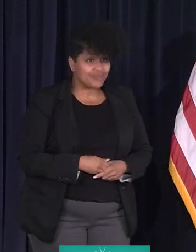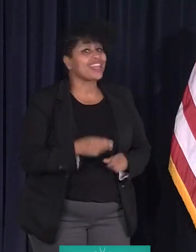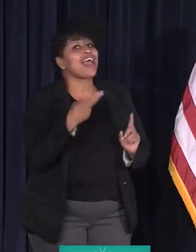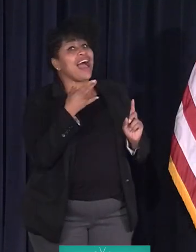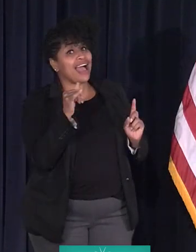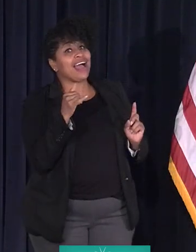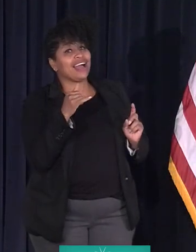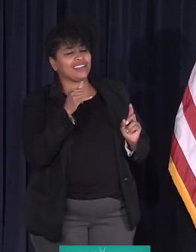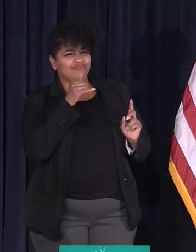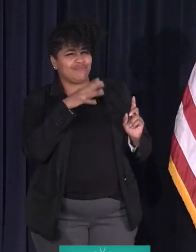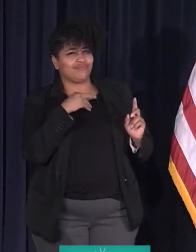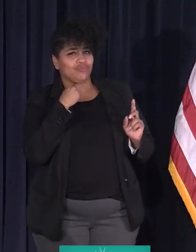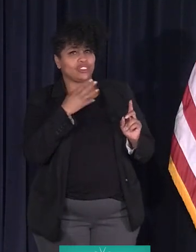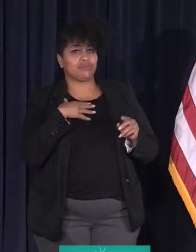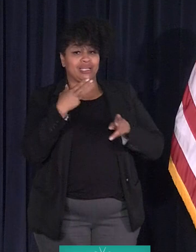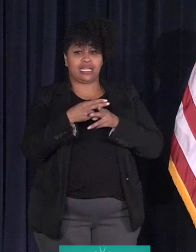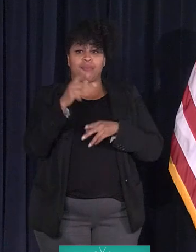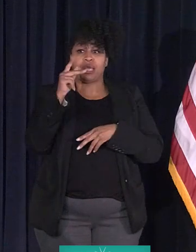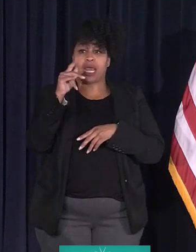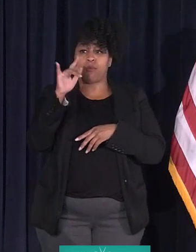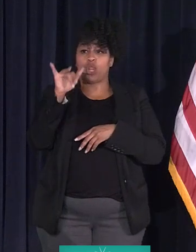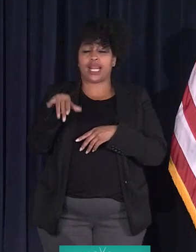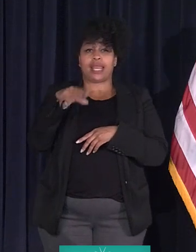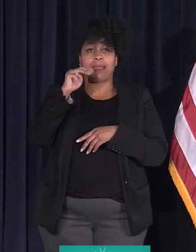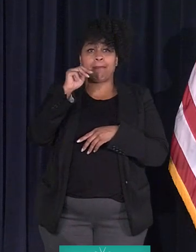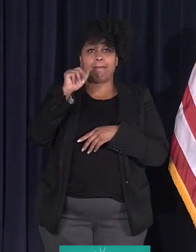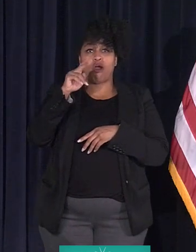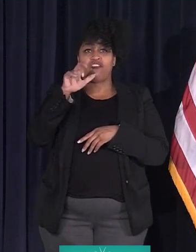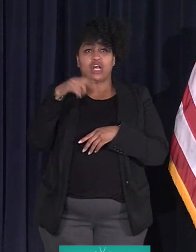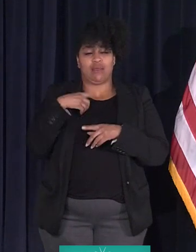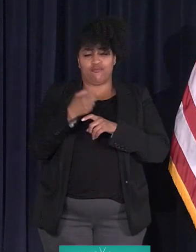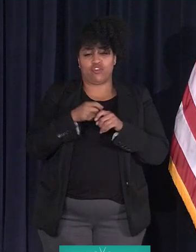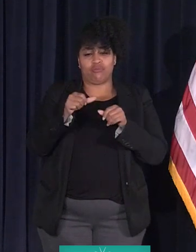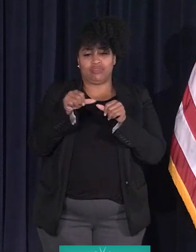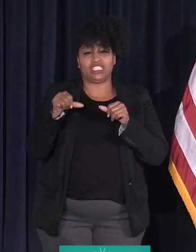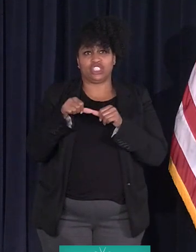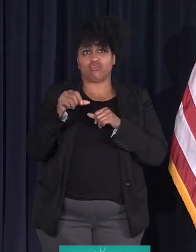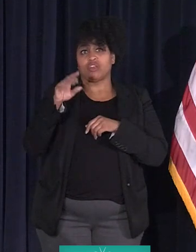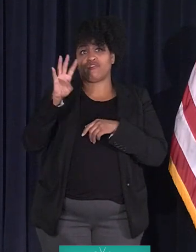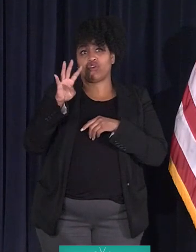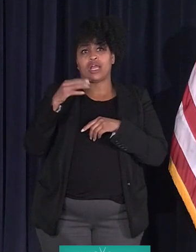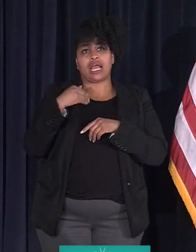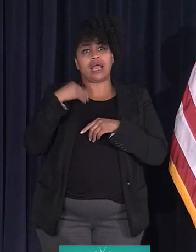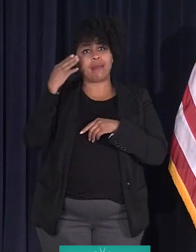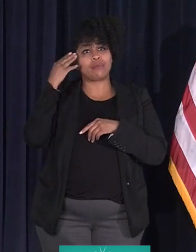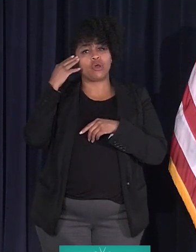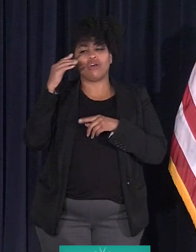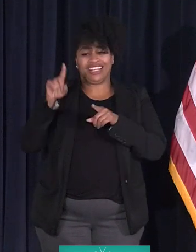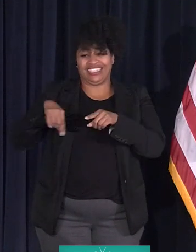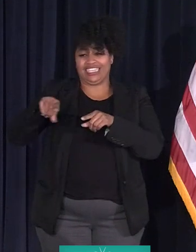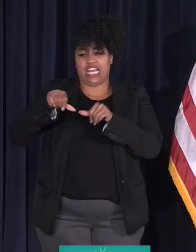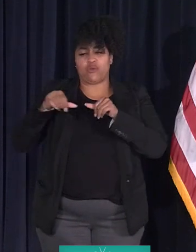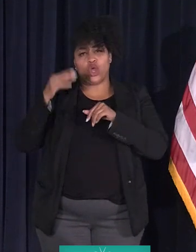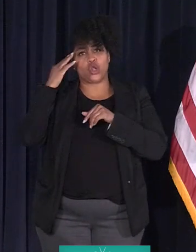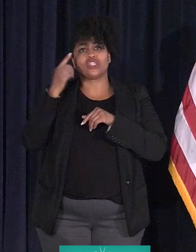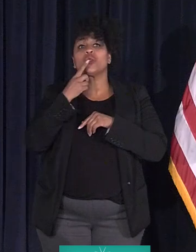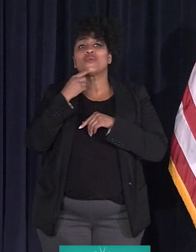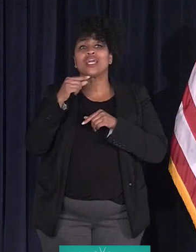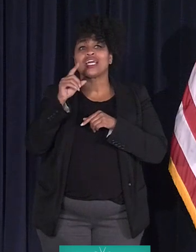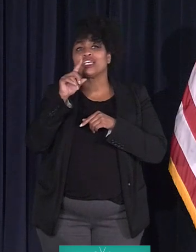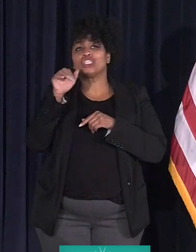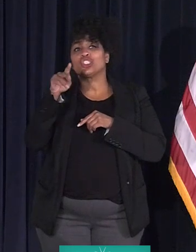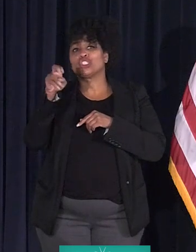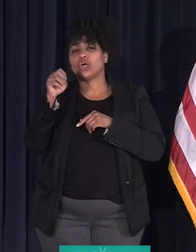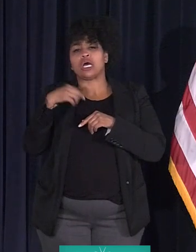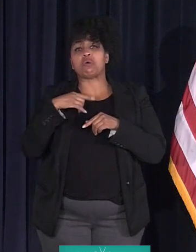Hi. My name is Kimberly Marble. I am from District 4, also known as the Red Zone. I'm really, really